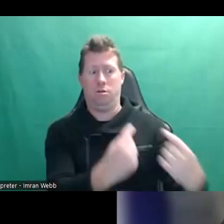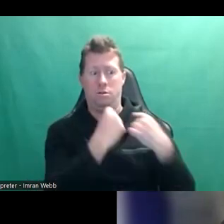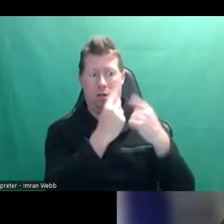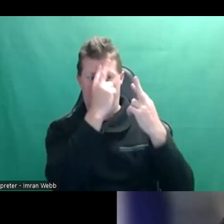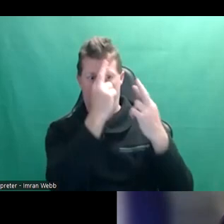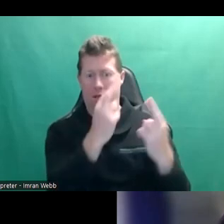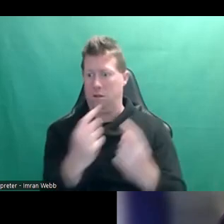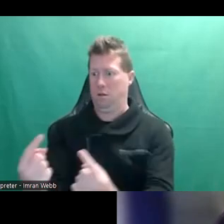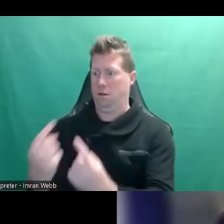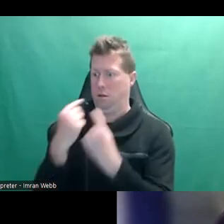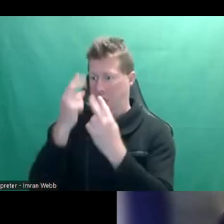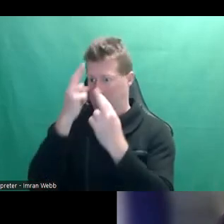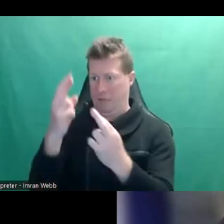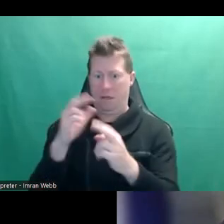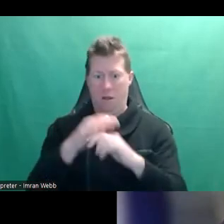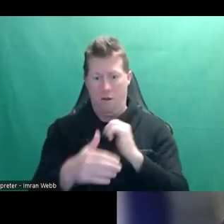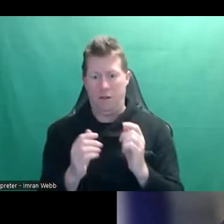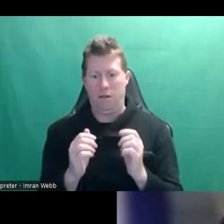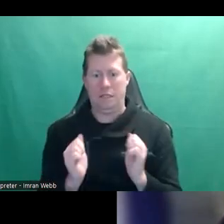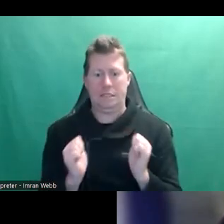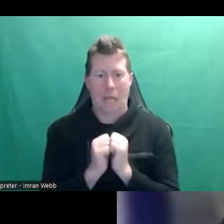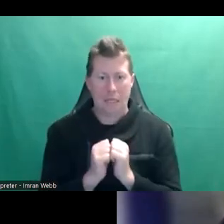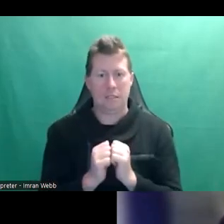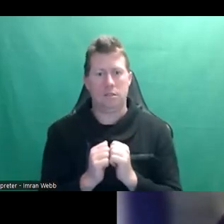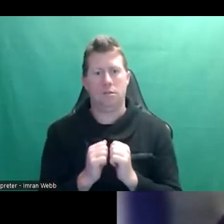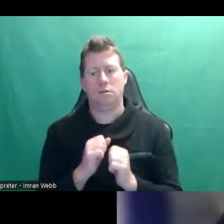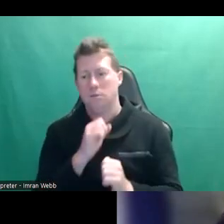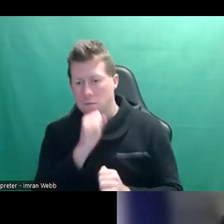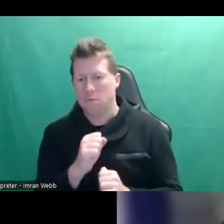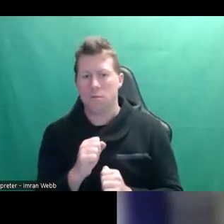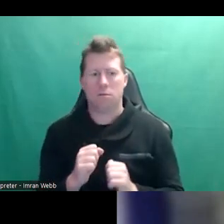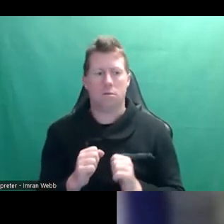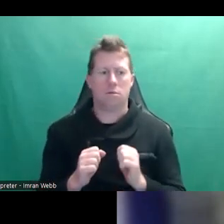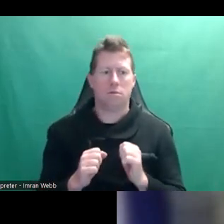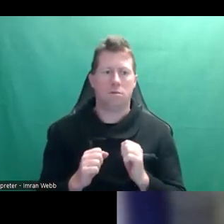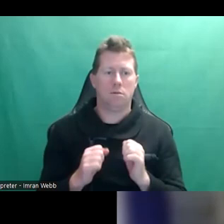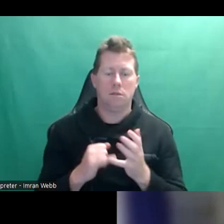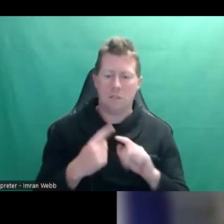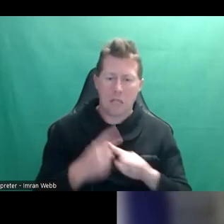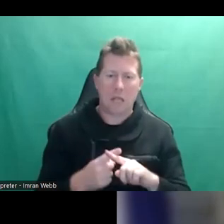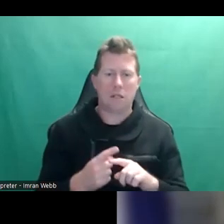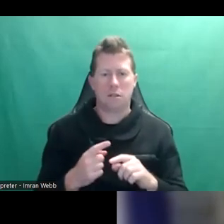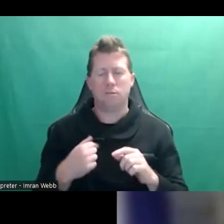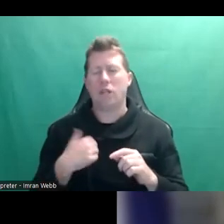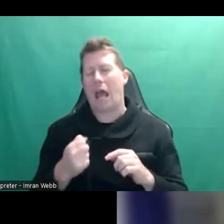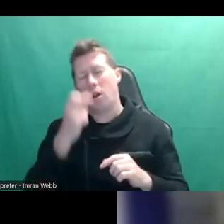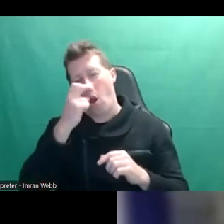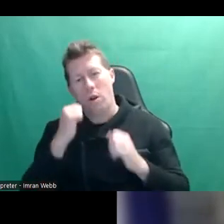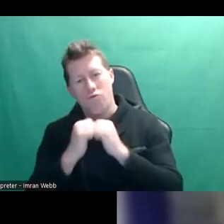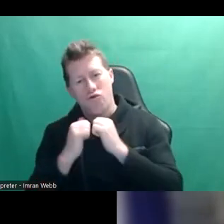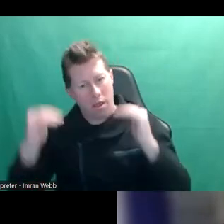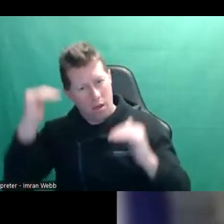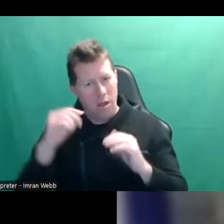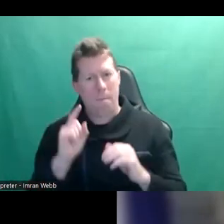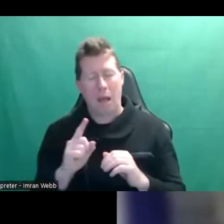dating and around sex that applied differently to me than my brother, my older brother. But I think perhaps when they're